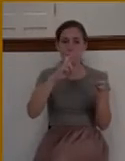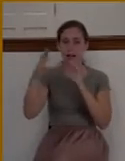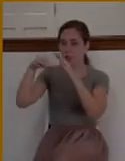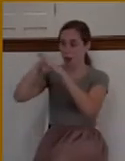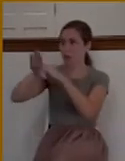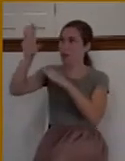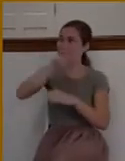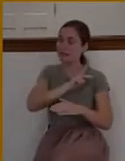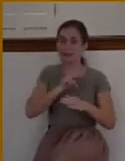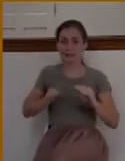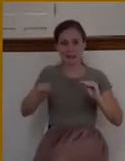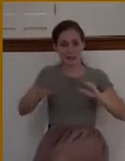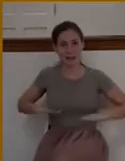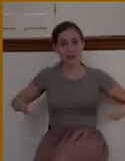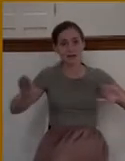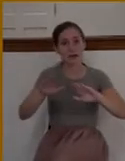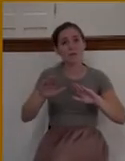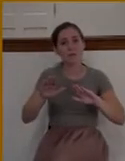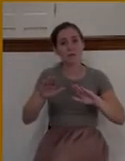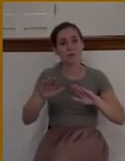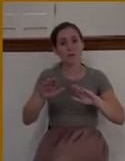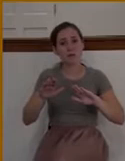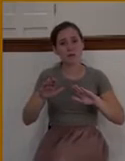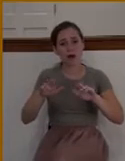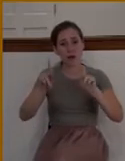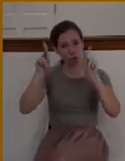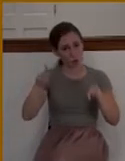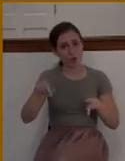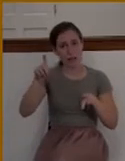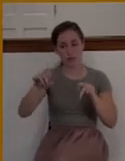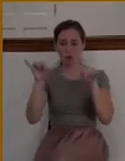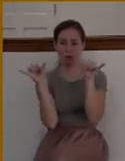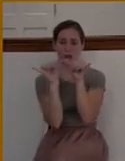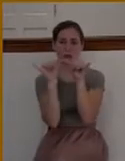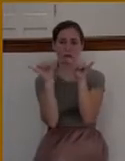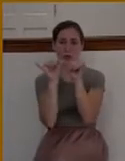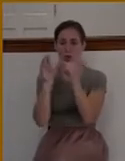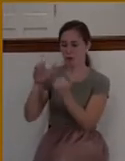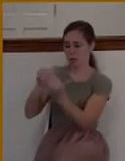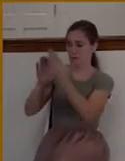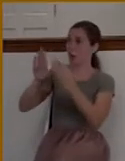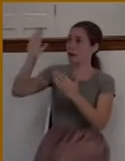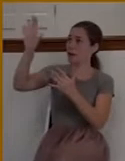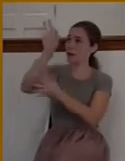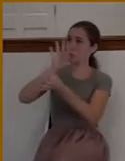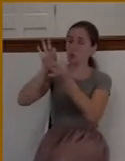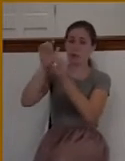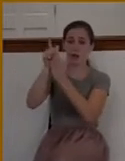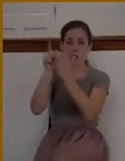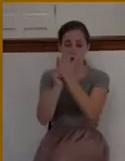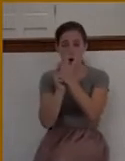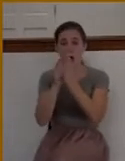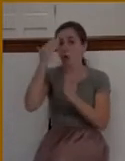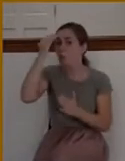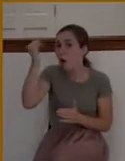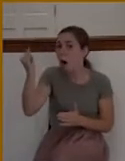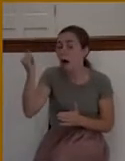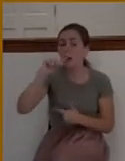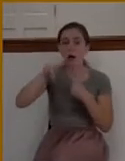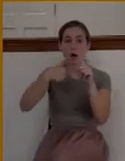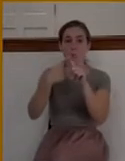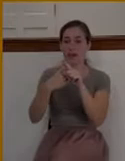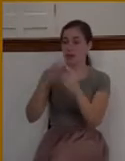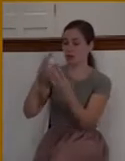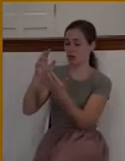has to be measured next to the perfect law of God so they can see their own sinfulness and deficiency and therefore they